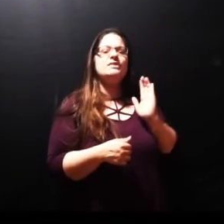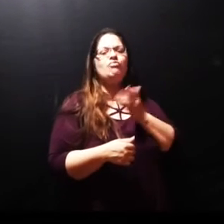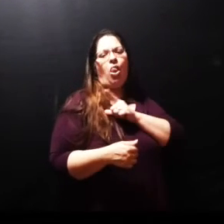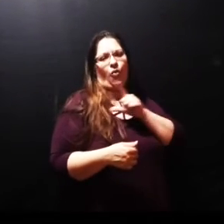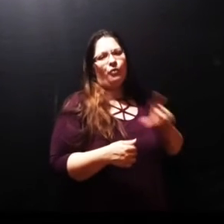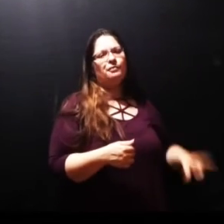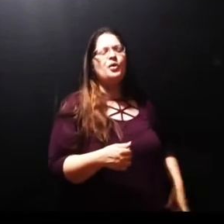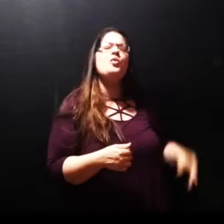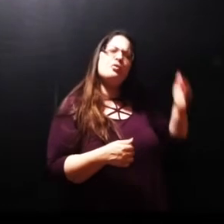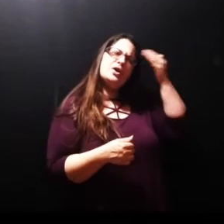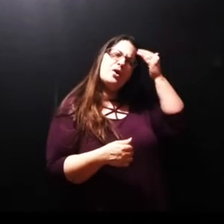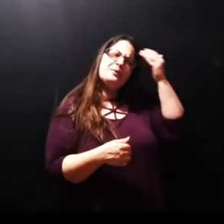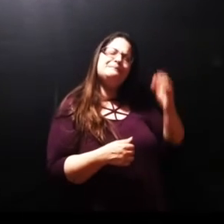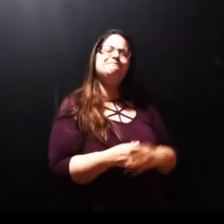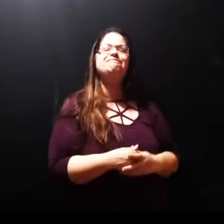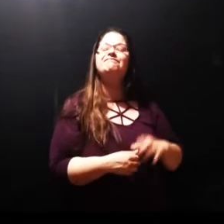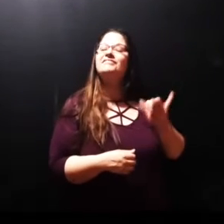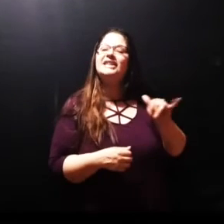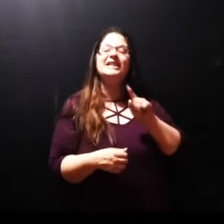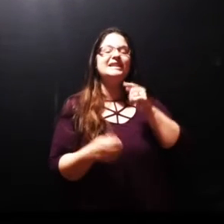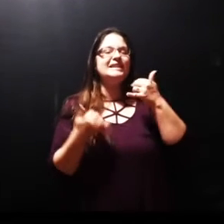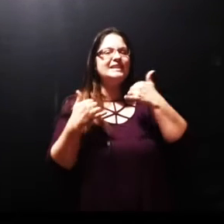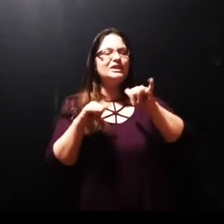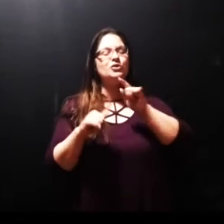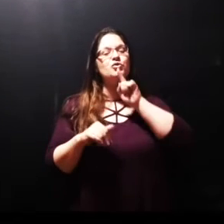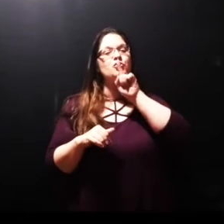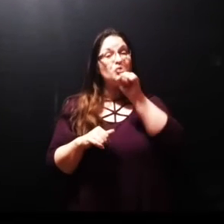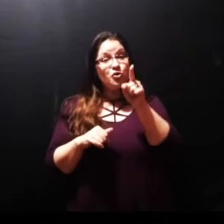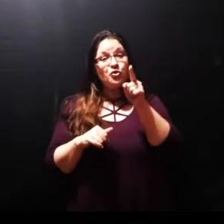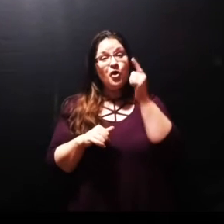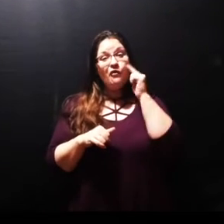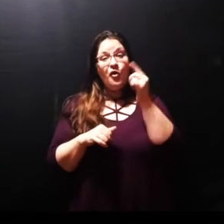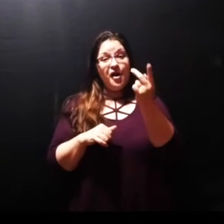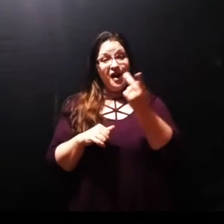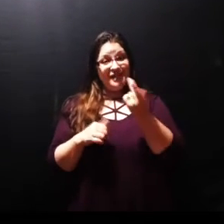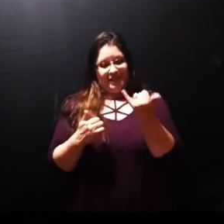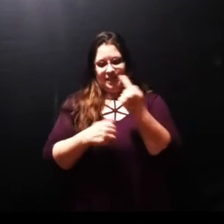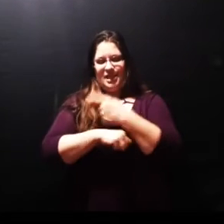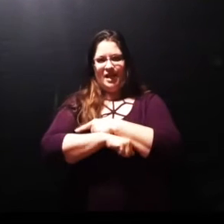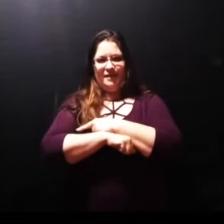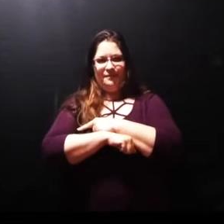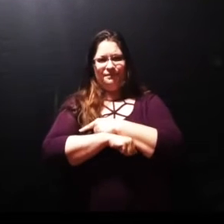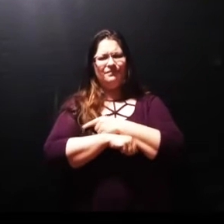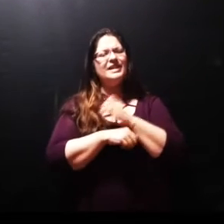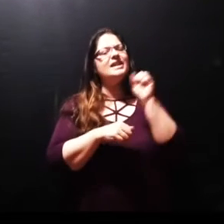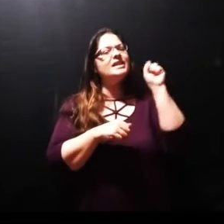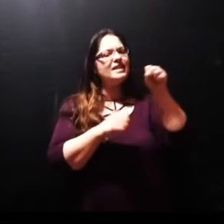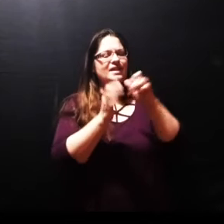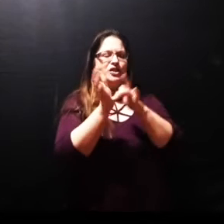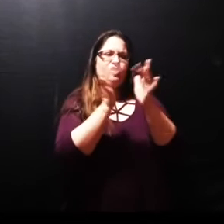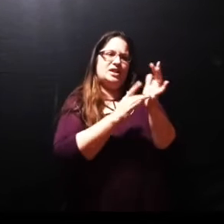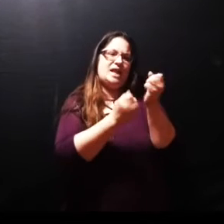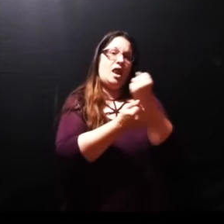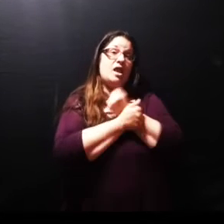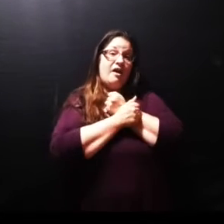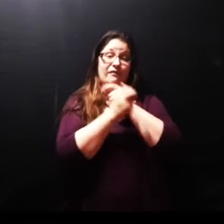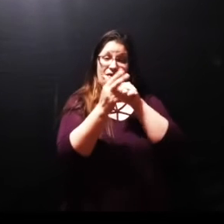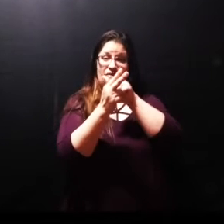Jesus loved Mary and Martha and Lazarus but he loves you and me no less